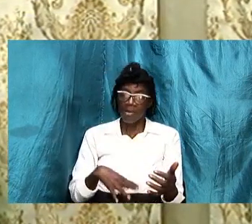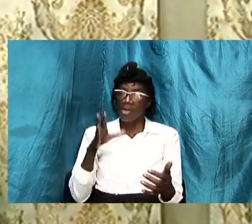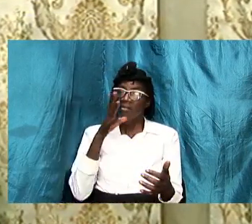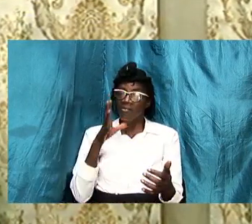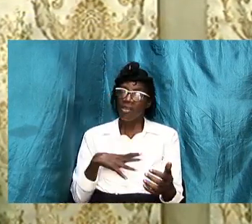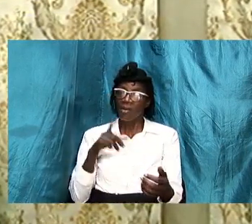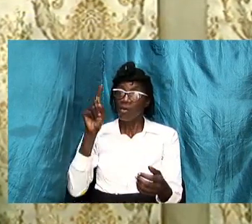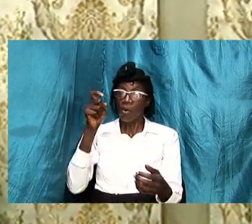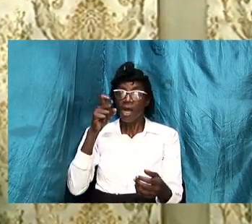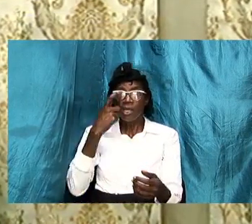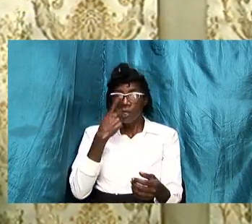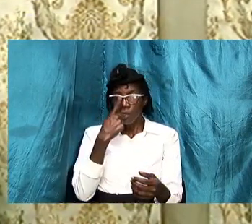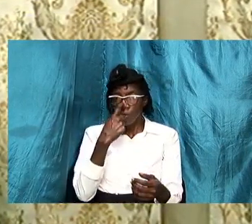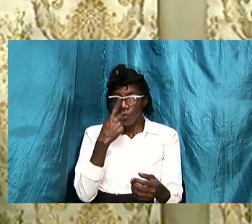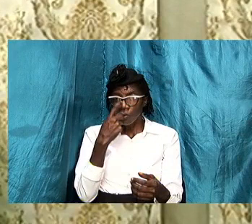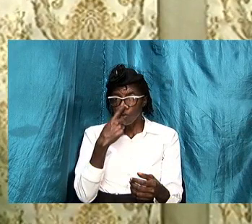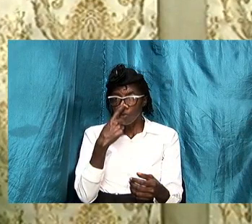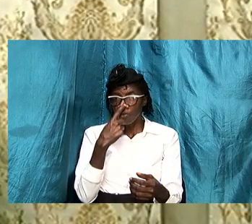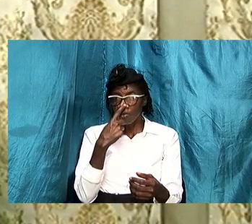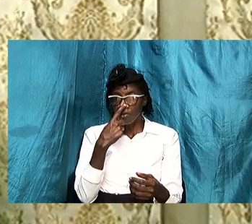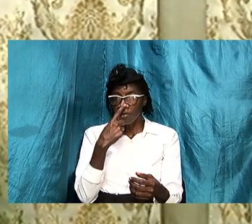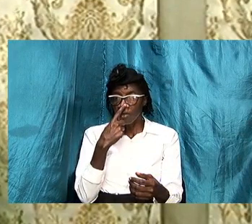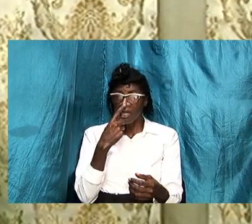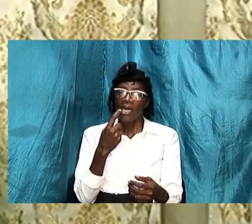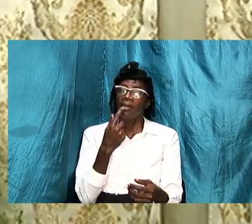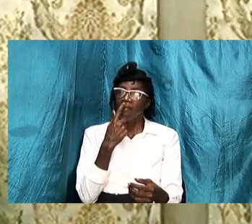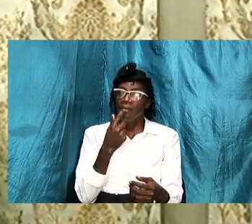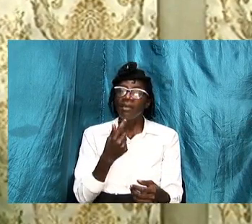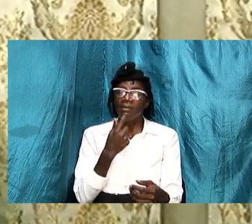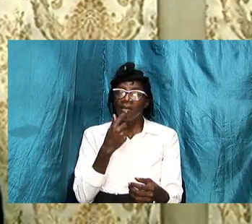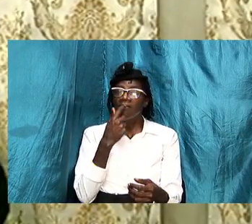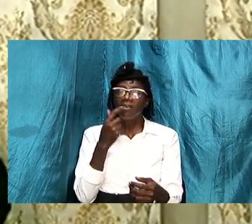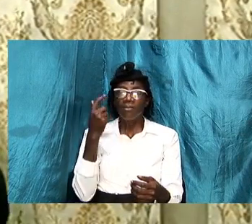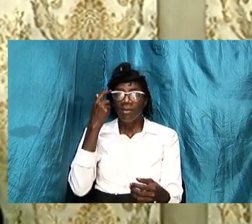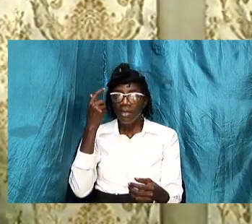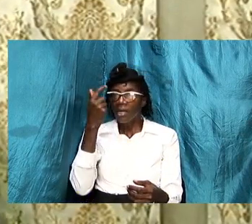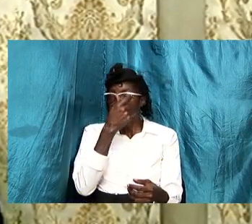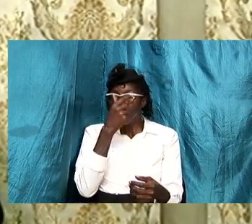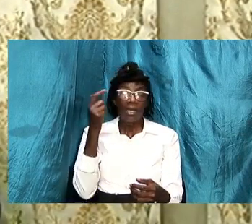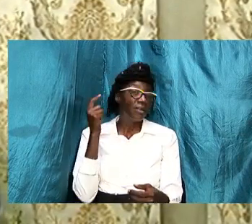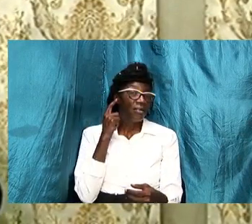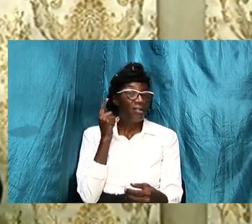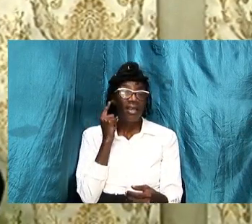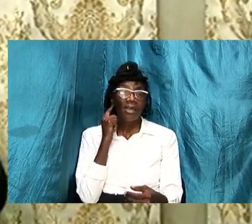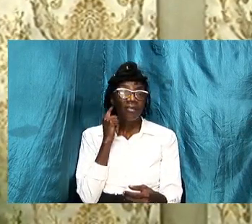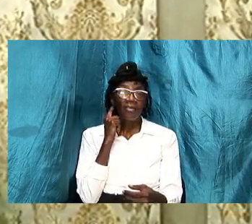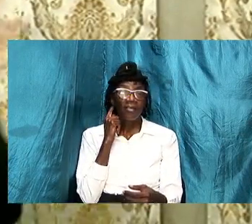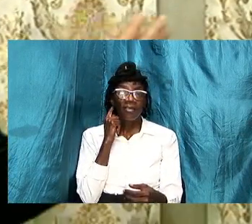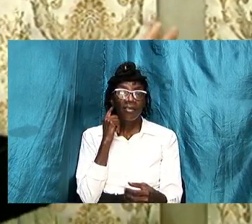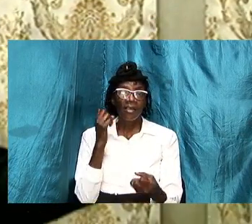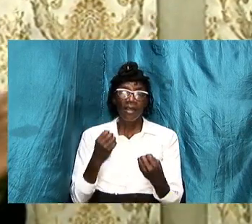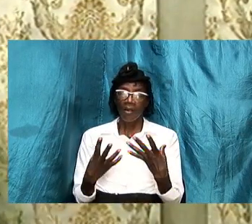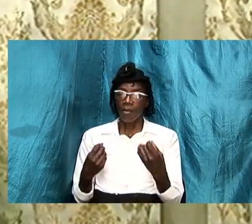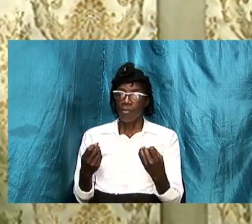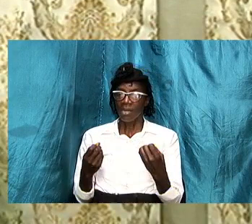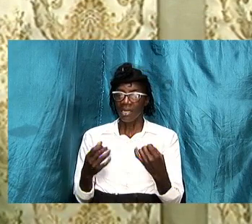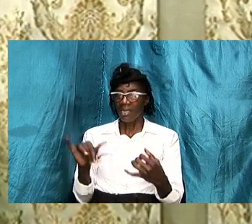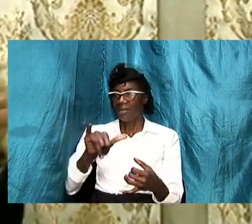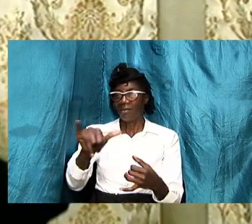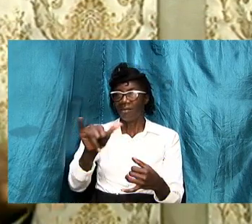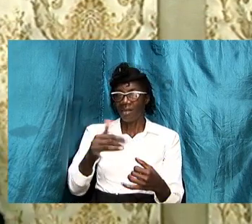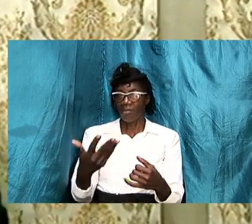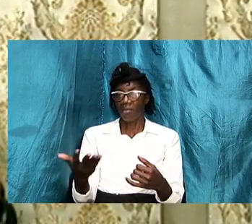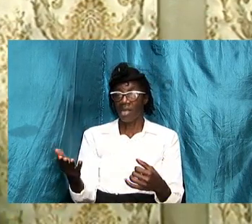one nose and and a pair of lips and a pair of eyes and a pair of ears and there are many similarities